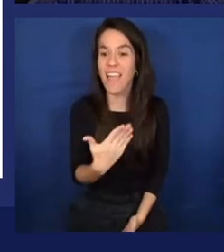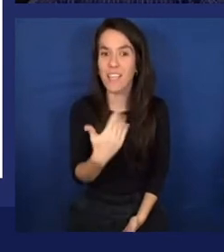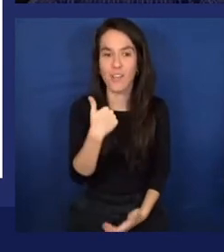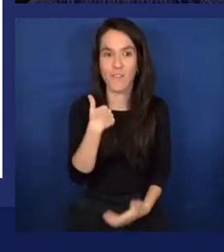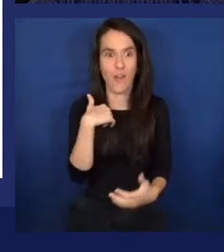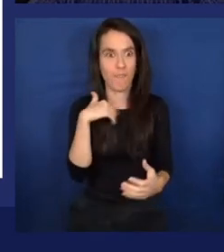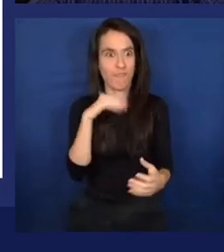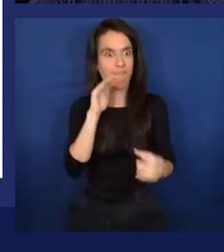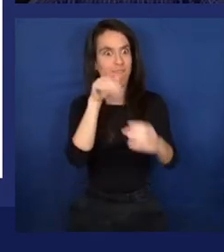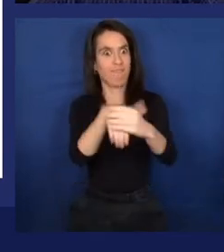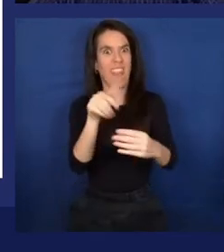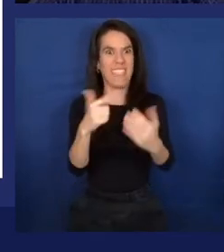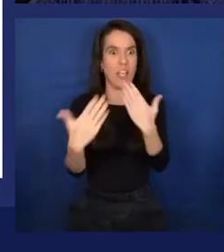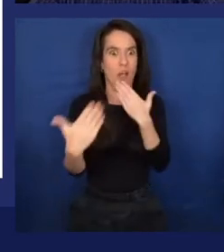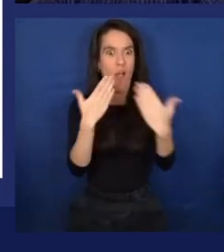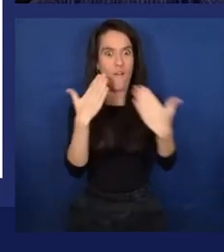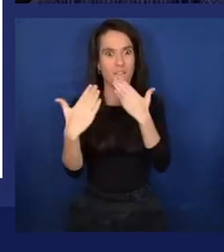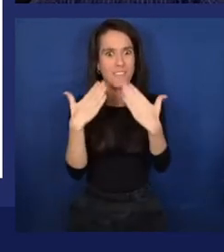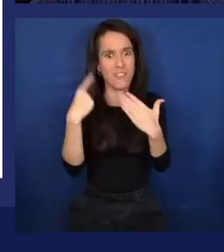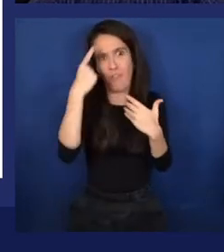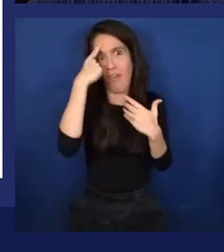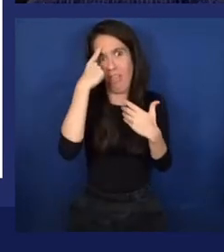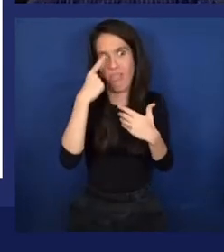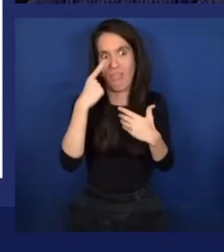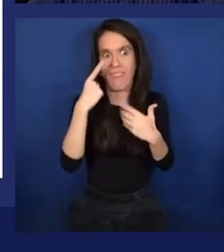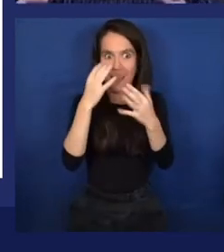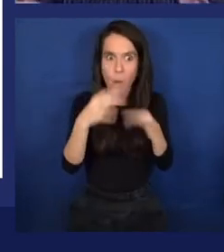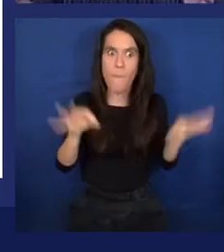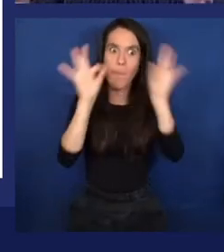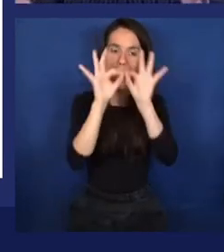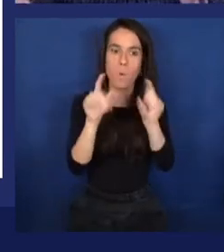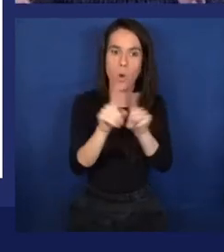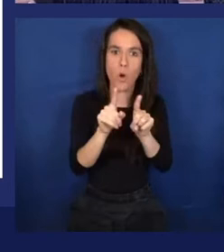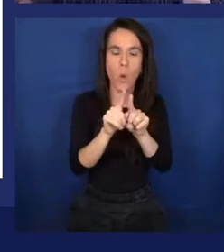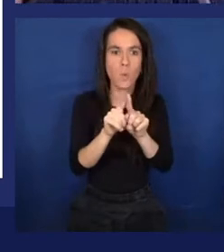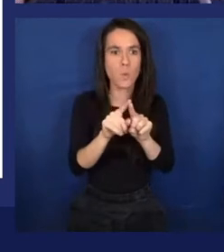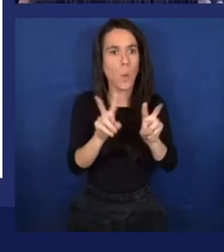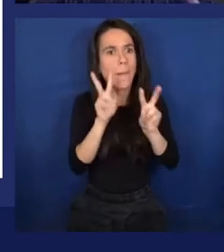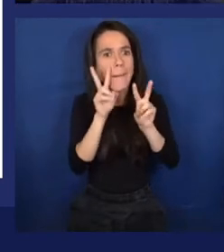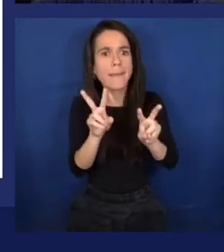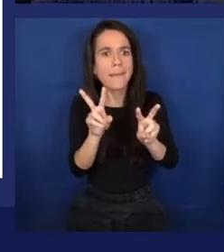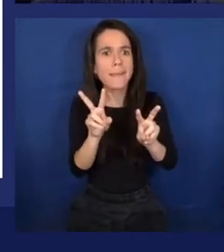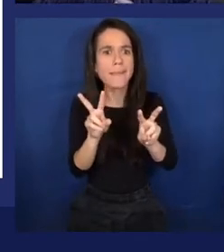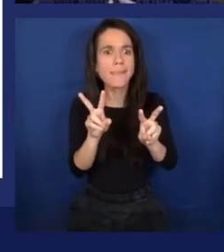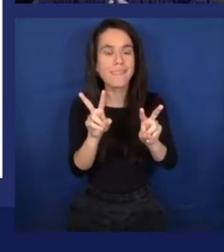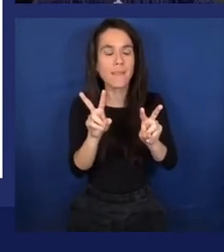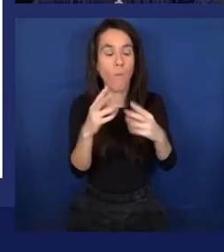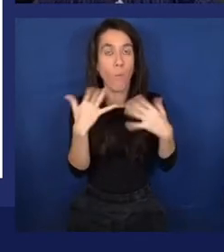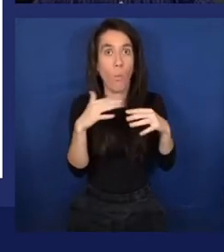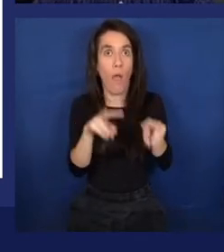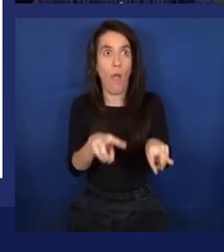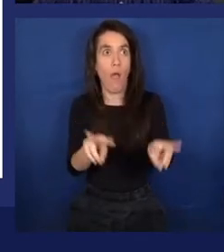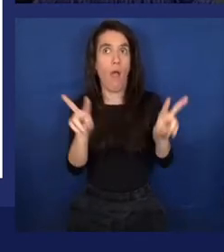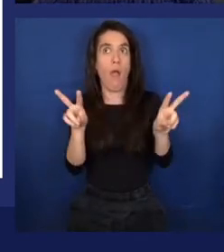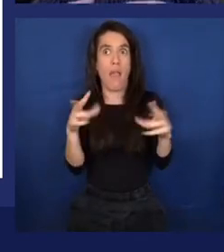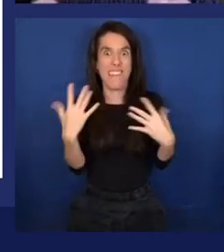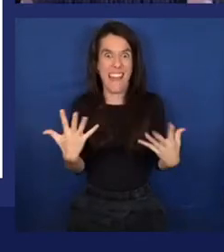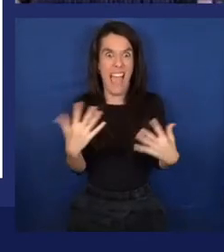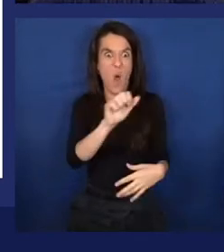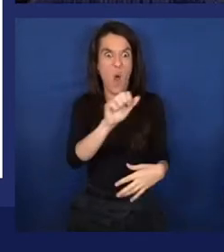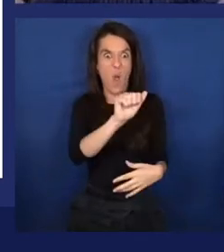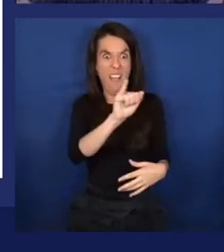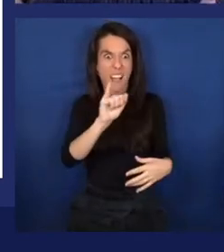conversation. It's something I think is really important because it's easy to look at the extraordinary set of technology we have in front of us today and